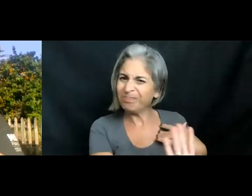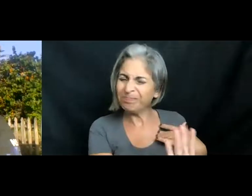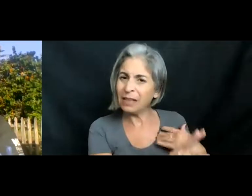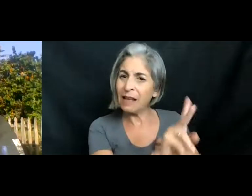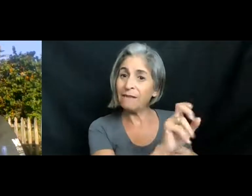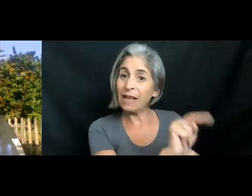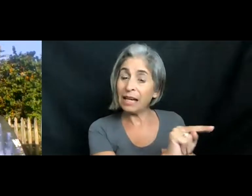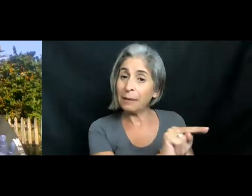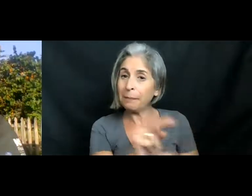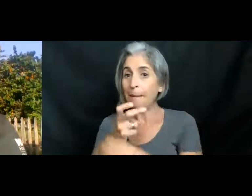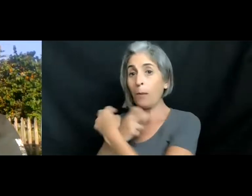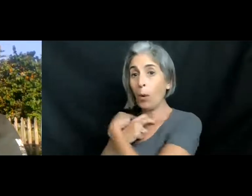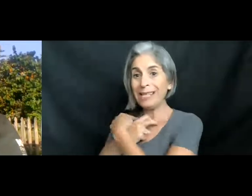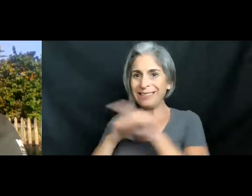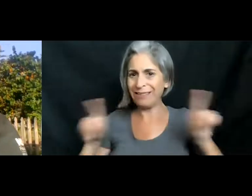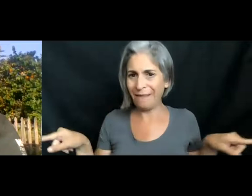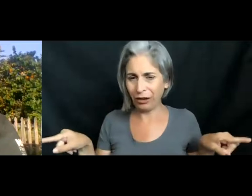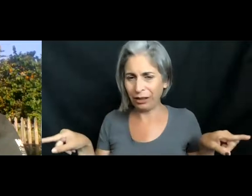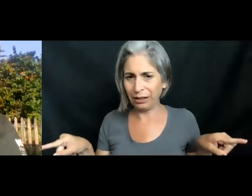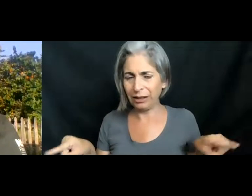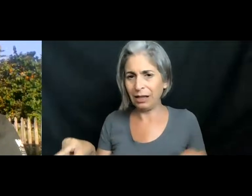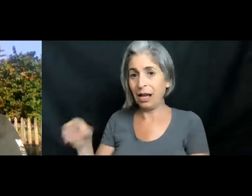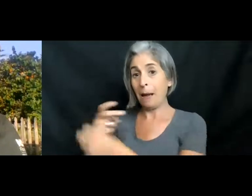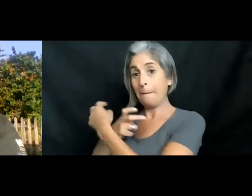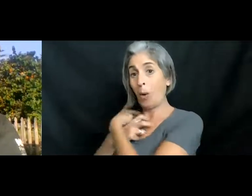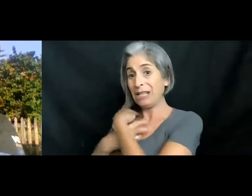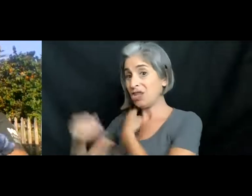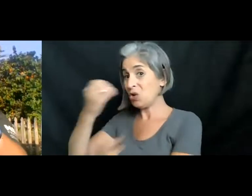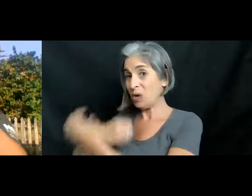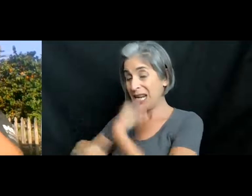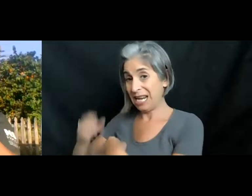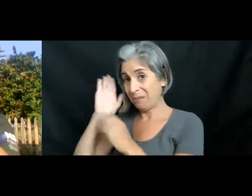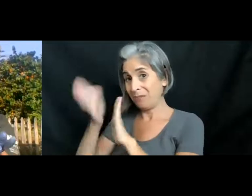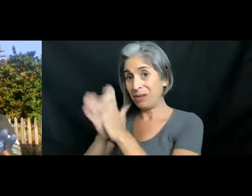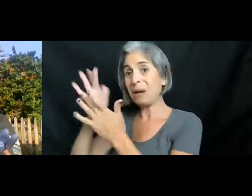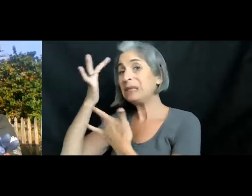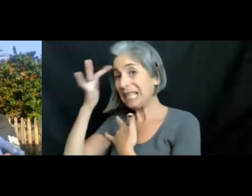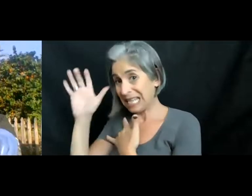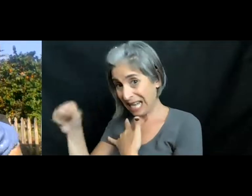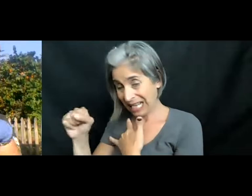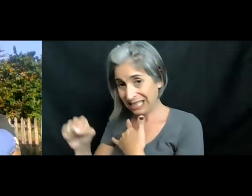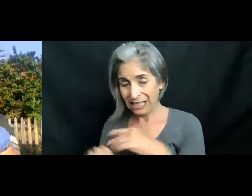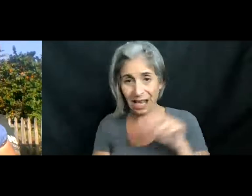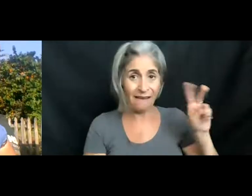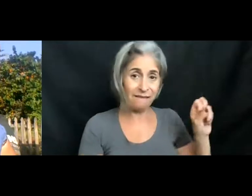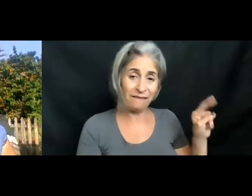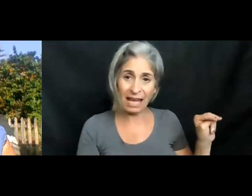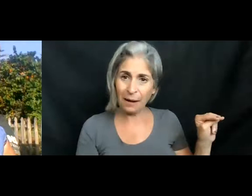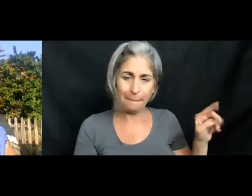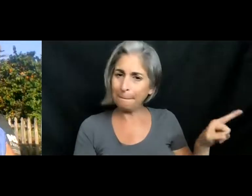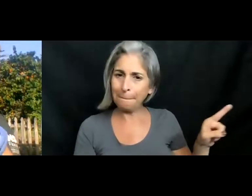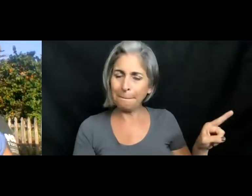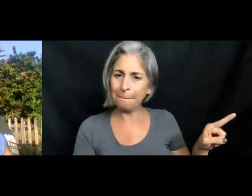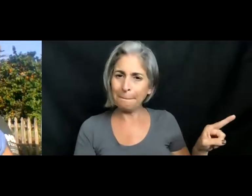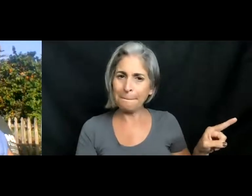poisons are extremely different. Poison, if you ingest, you'll get sick. Venom, if you get injected, you'll get sick. And I don't believe that if